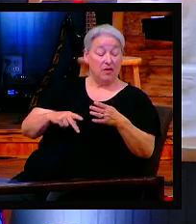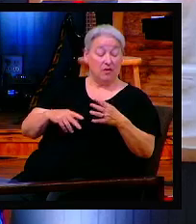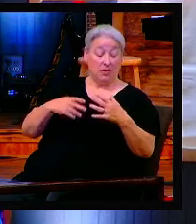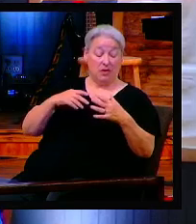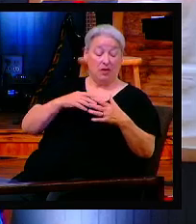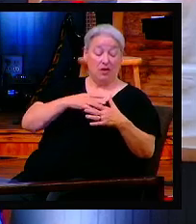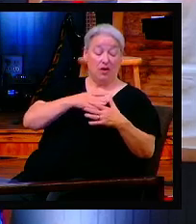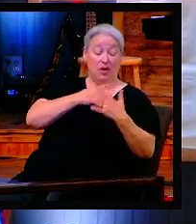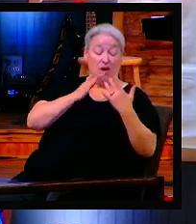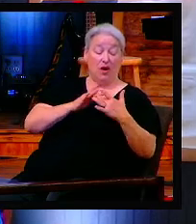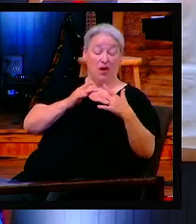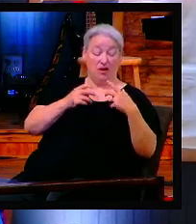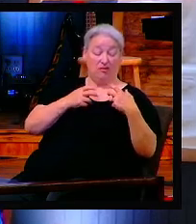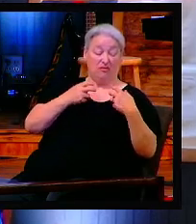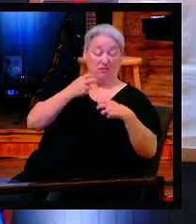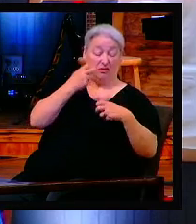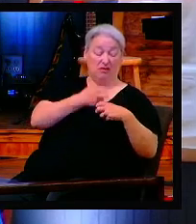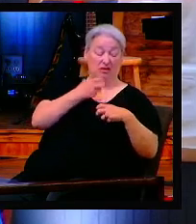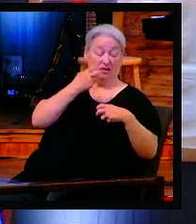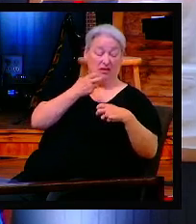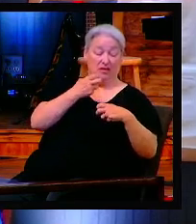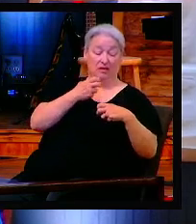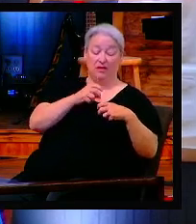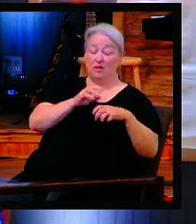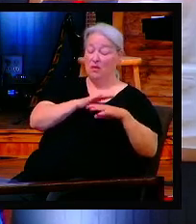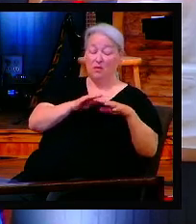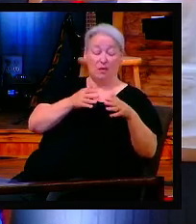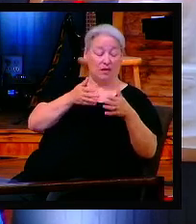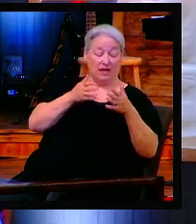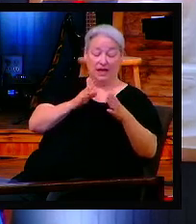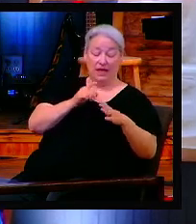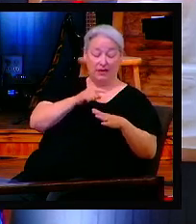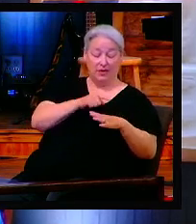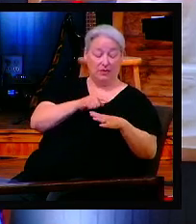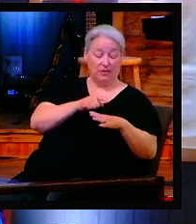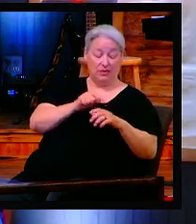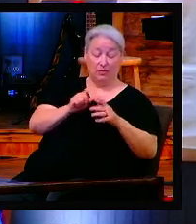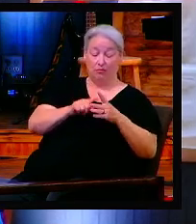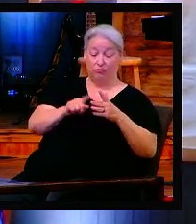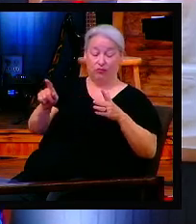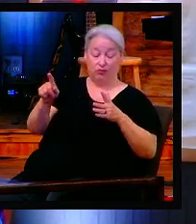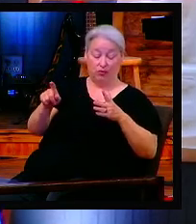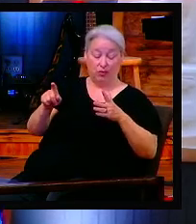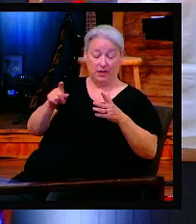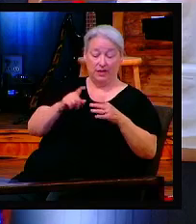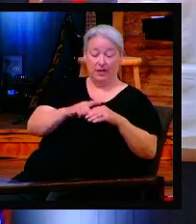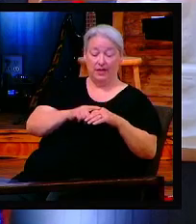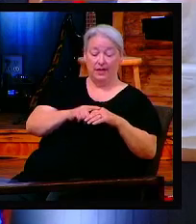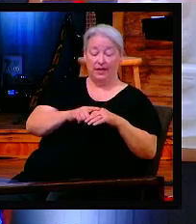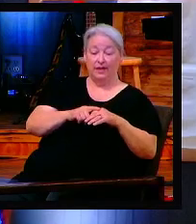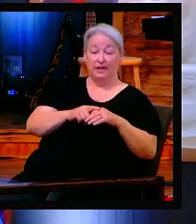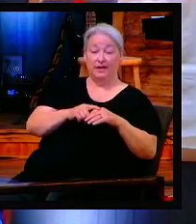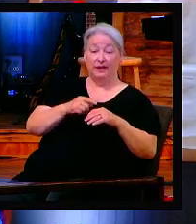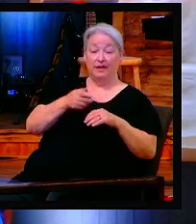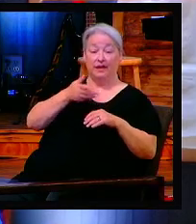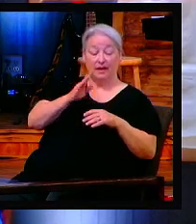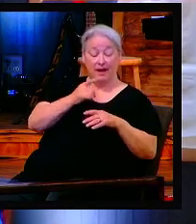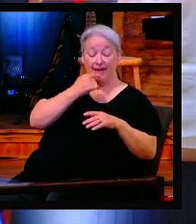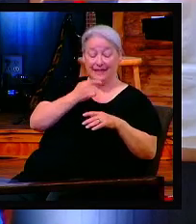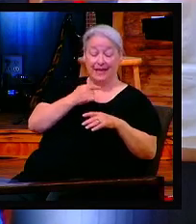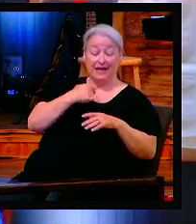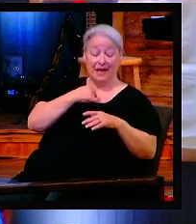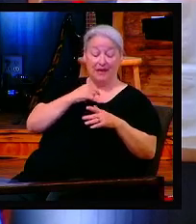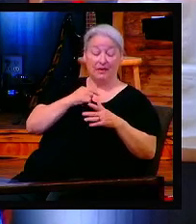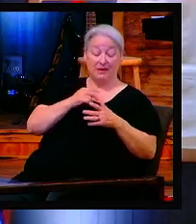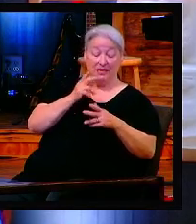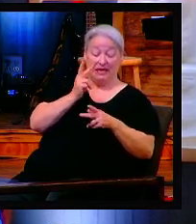plague, he said, I will kill the firstborn. I will kill the firstborn. And so we pick it up on the Passover instituted on